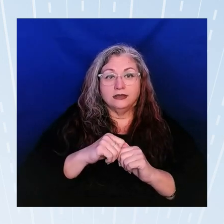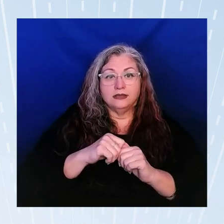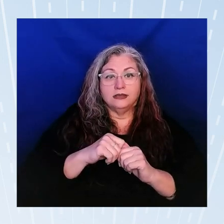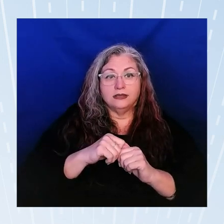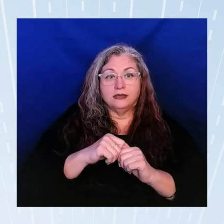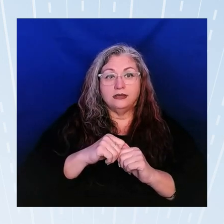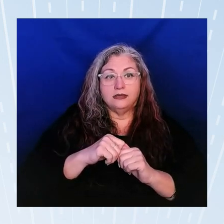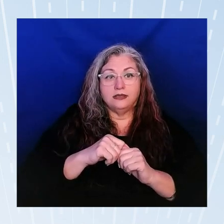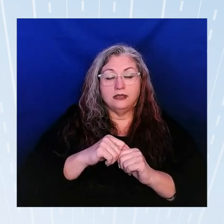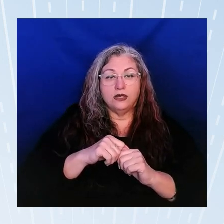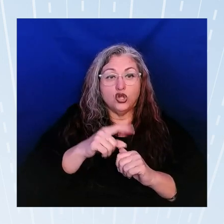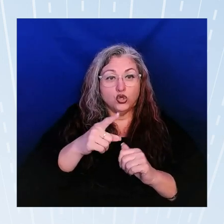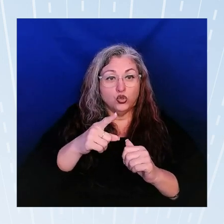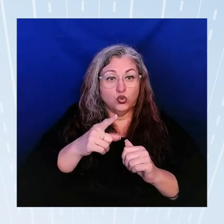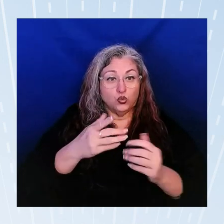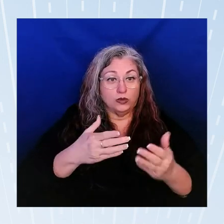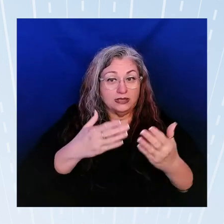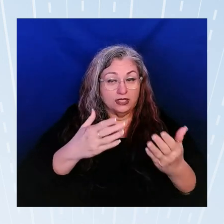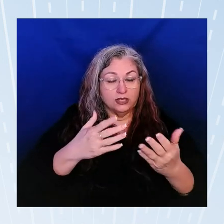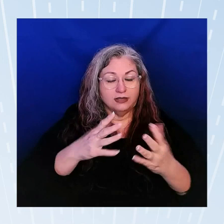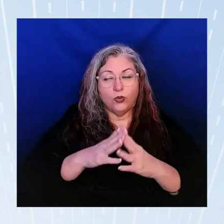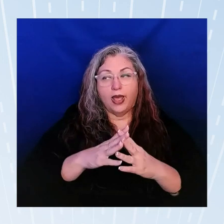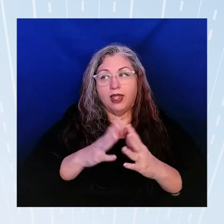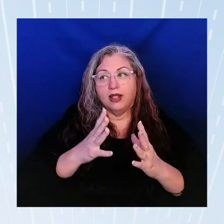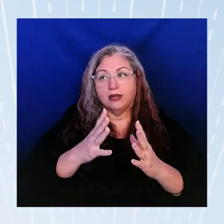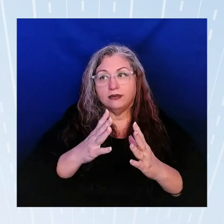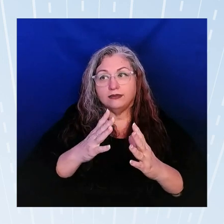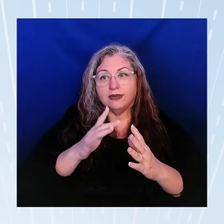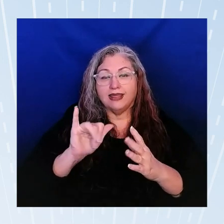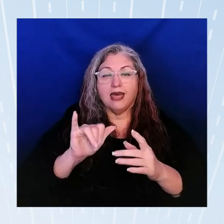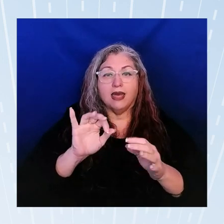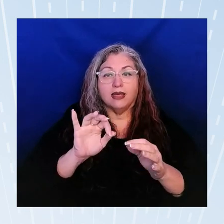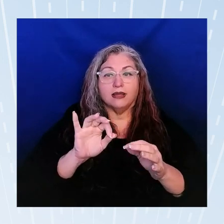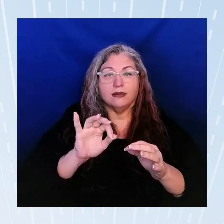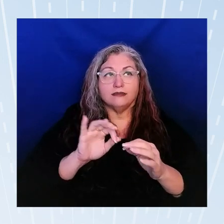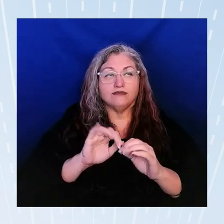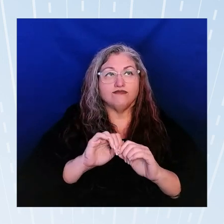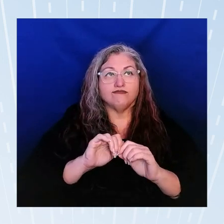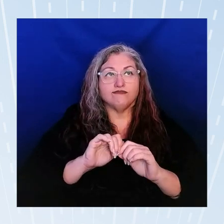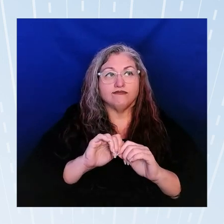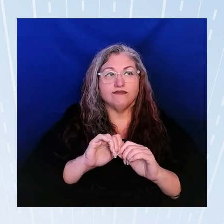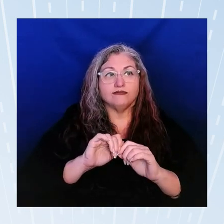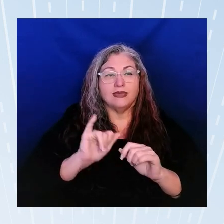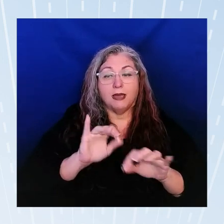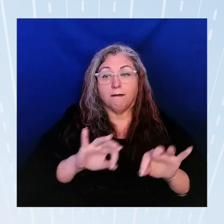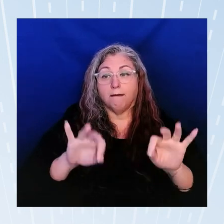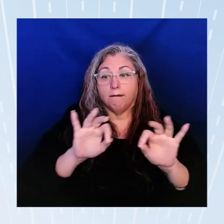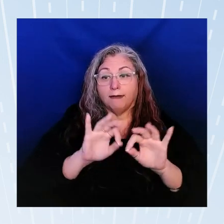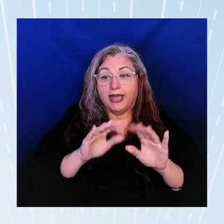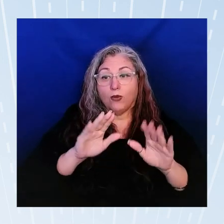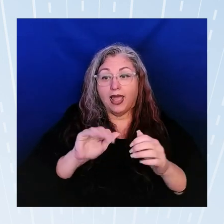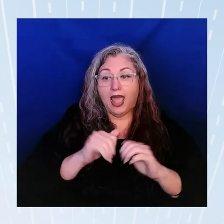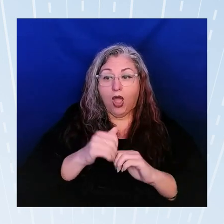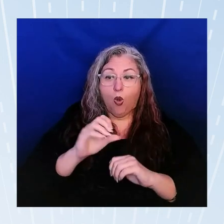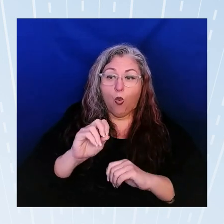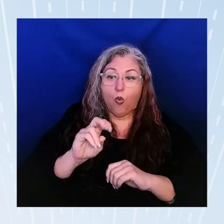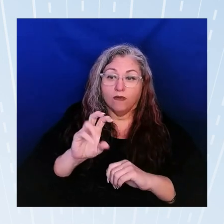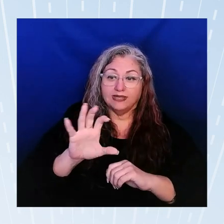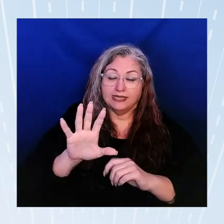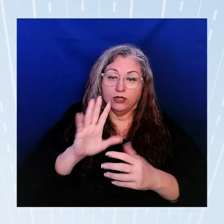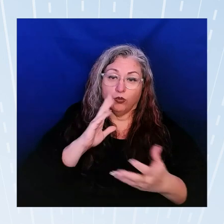are you suggesting that i mean the main way that OVC interacts with